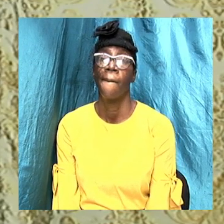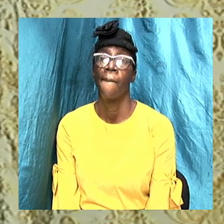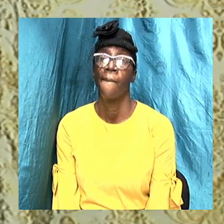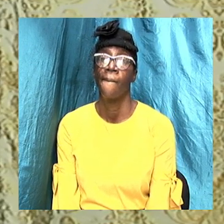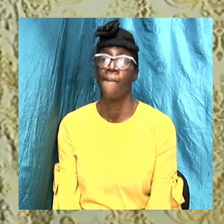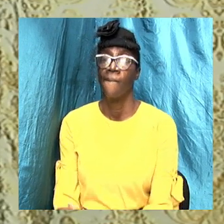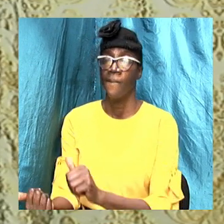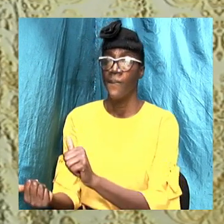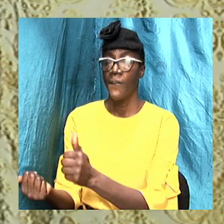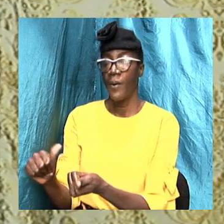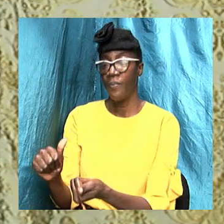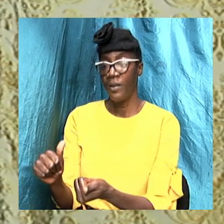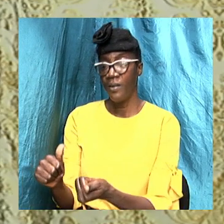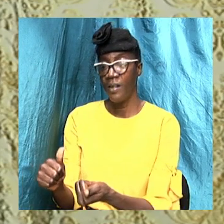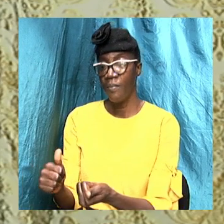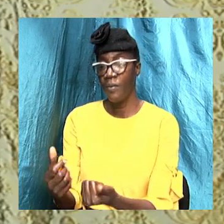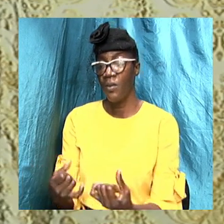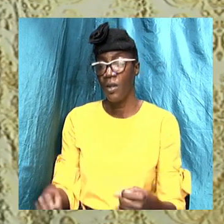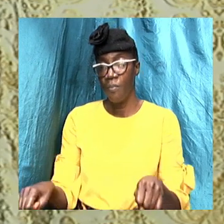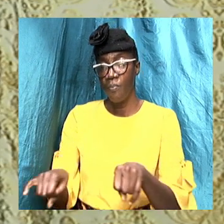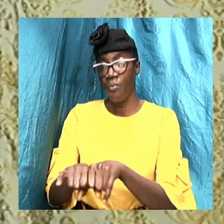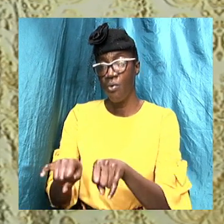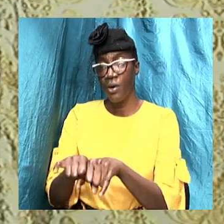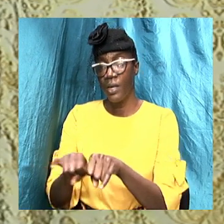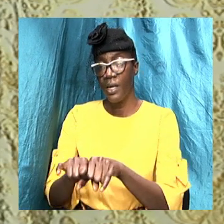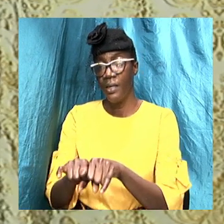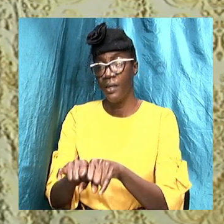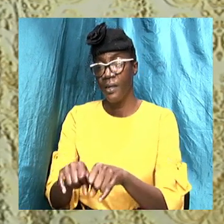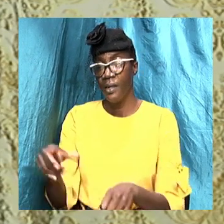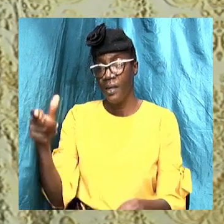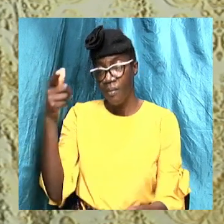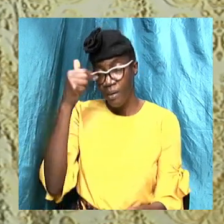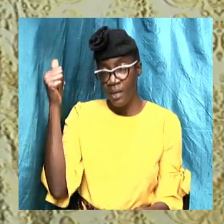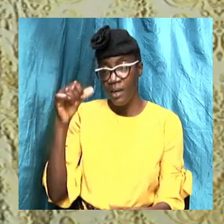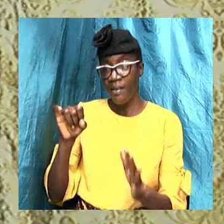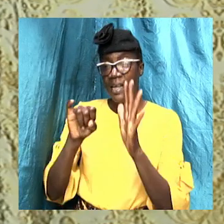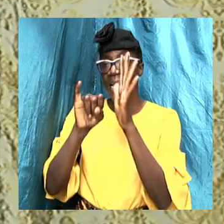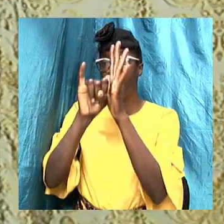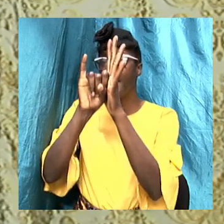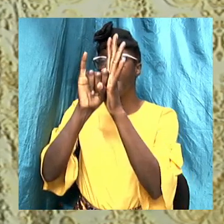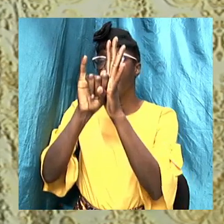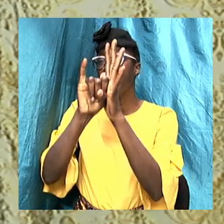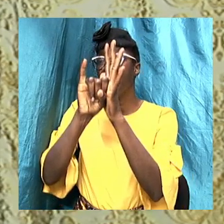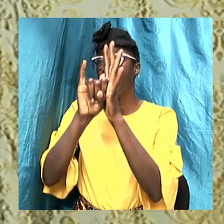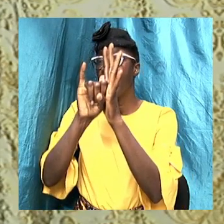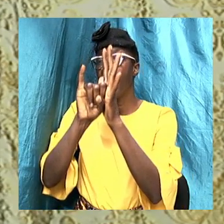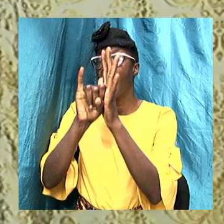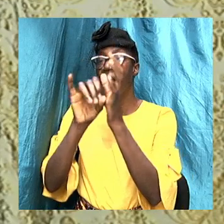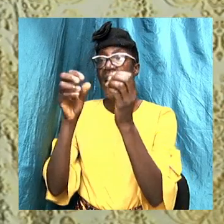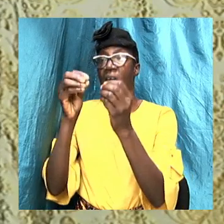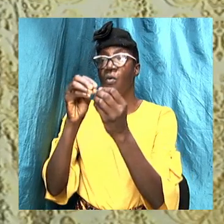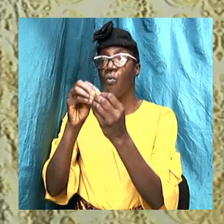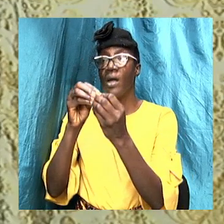Baptism is important oh bless the name of God because it identifies us with the burial of Jesus